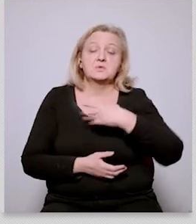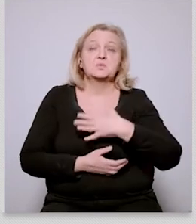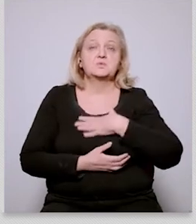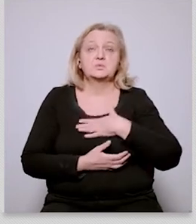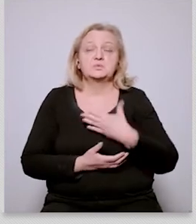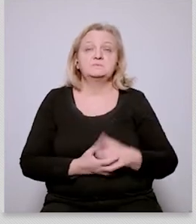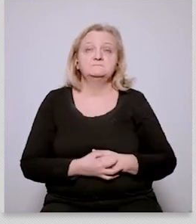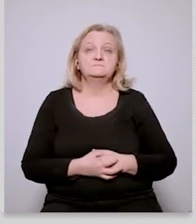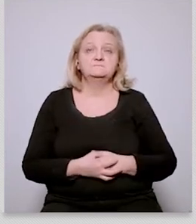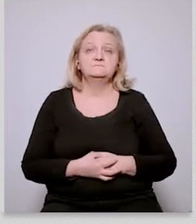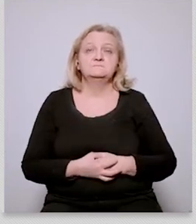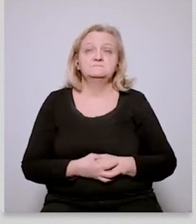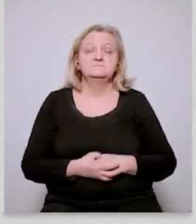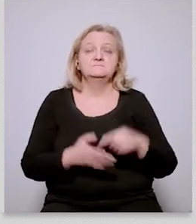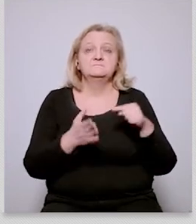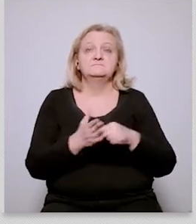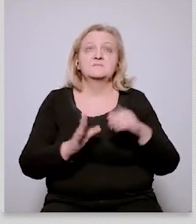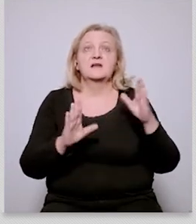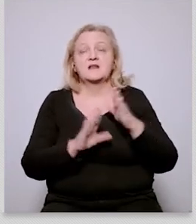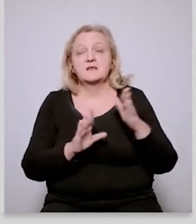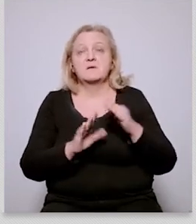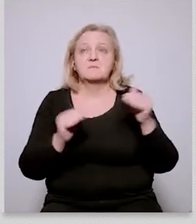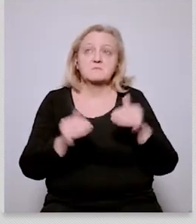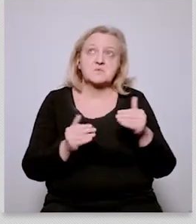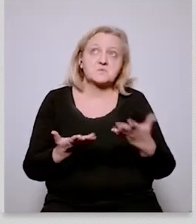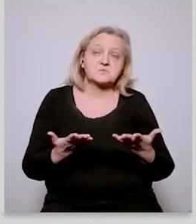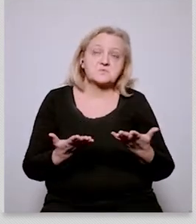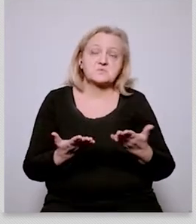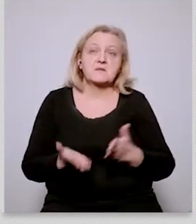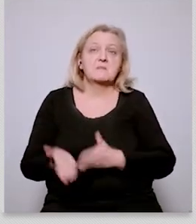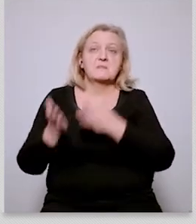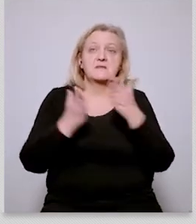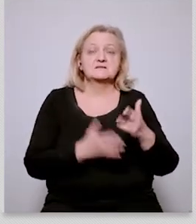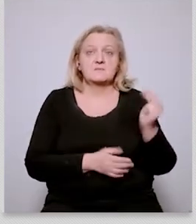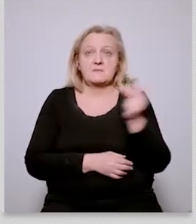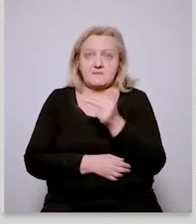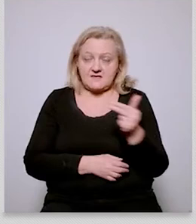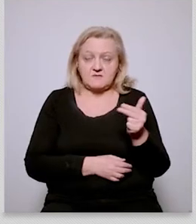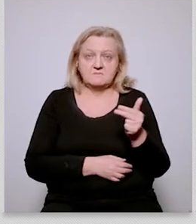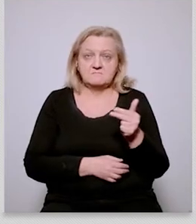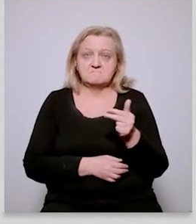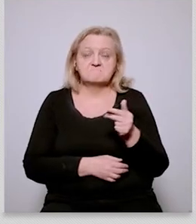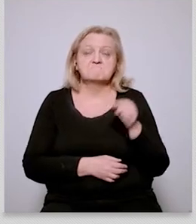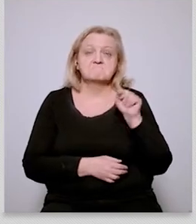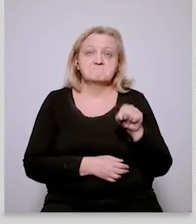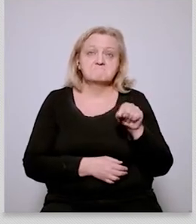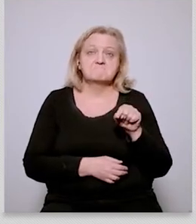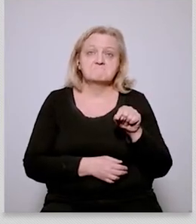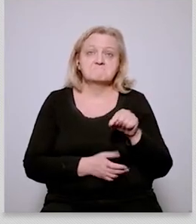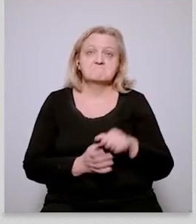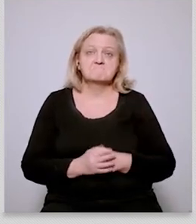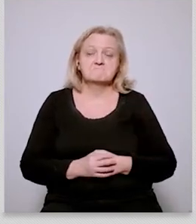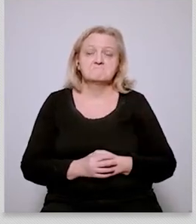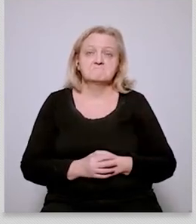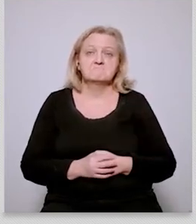well be the next issue that populist parties might seize upon um much as they had seized upon migration